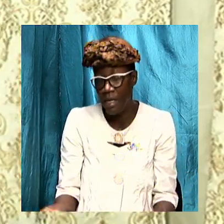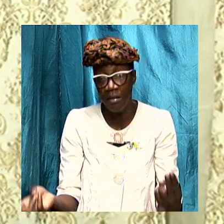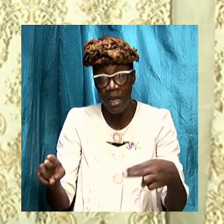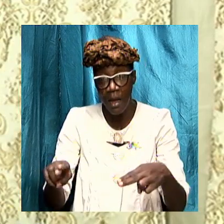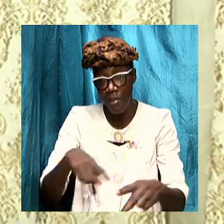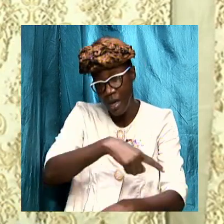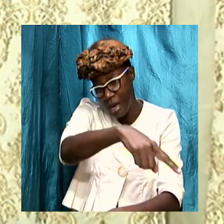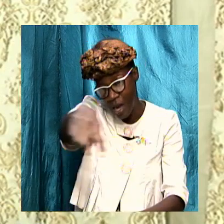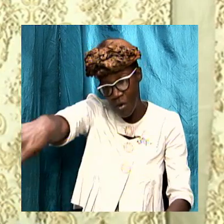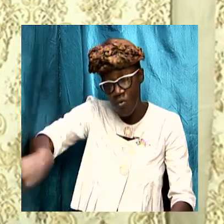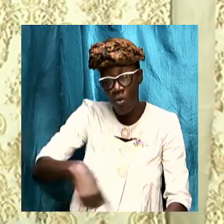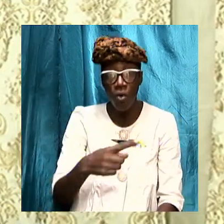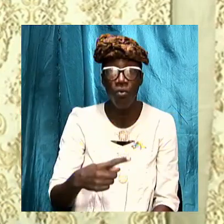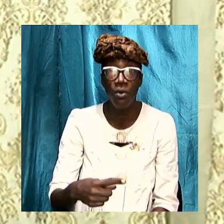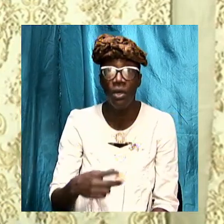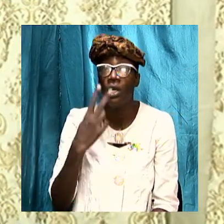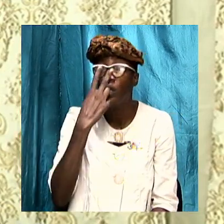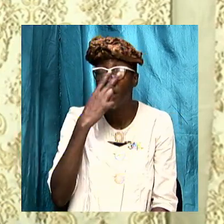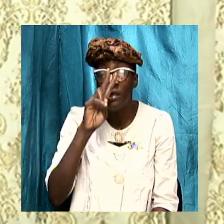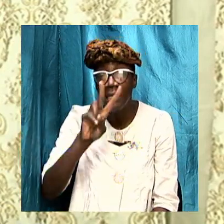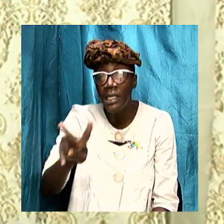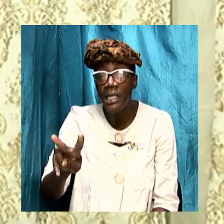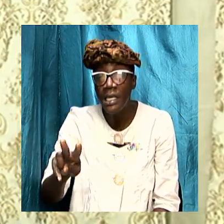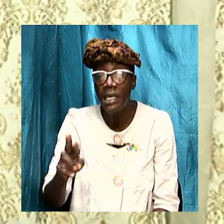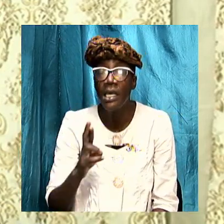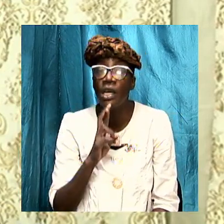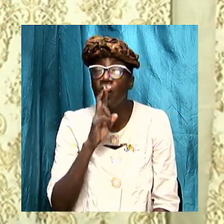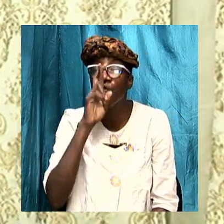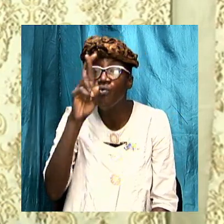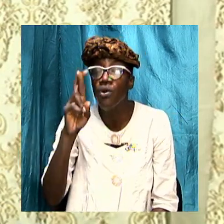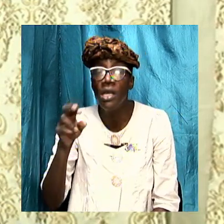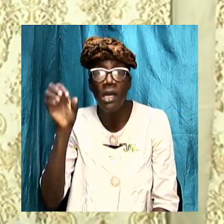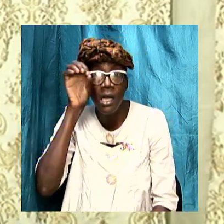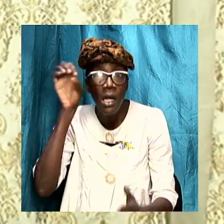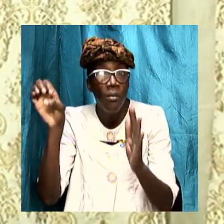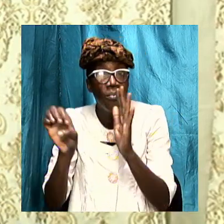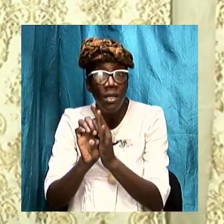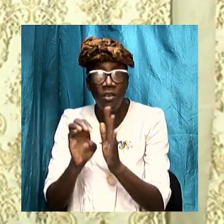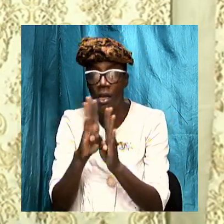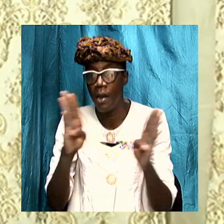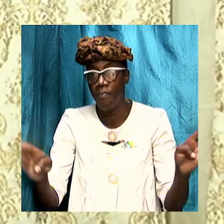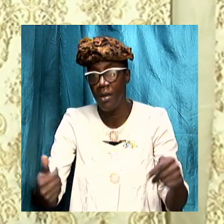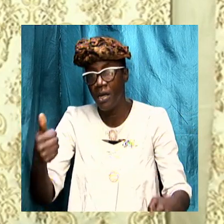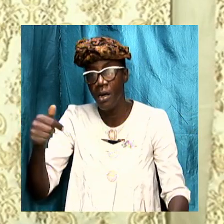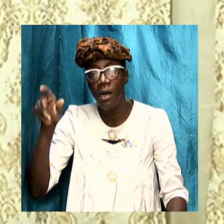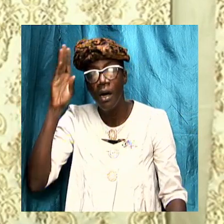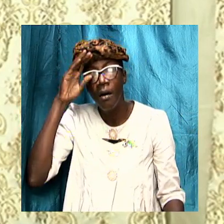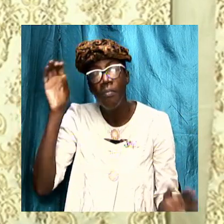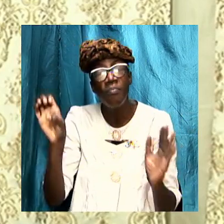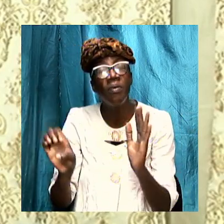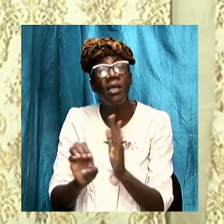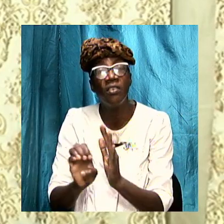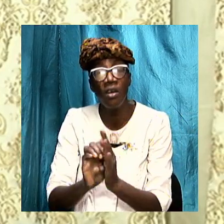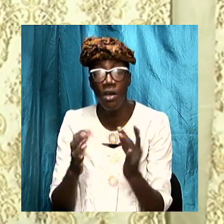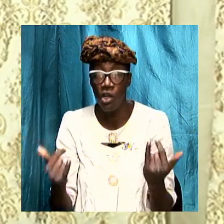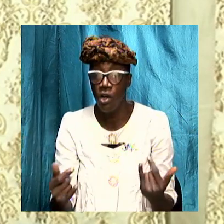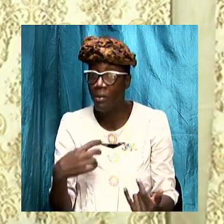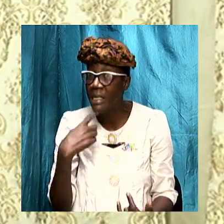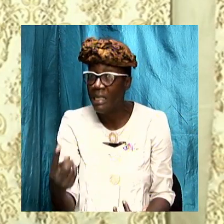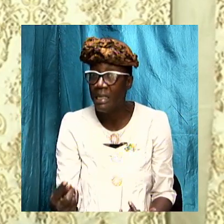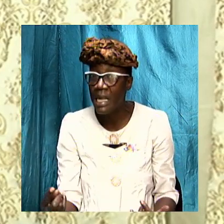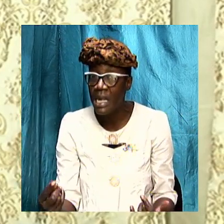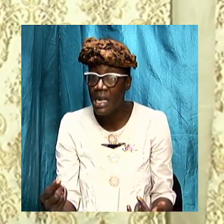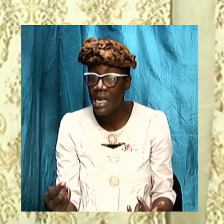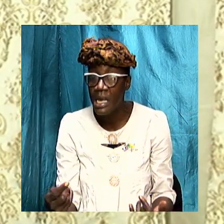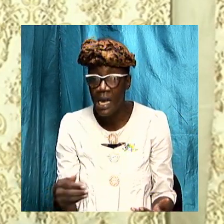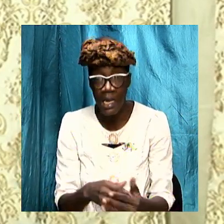around we are going to see the real picture the bigger picture no I say that against the